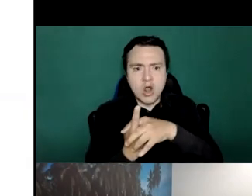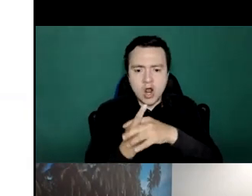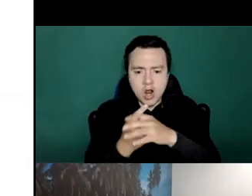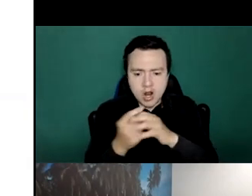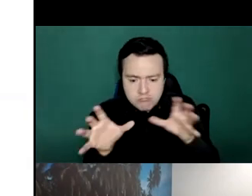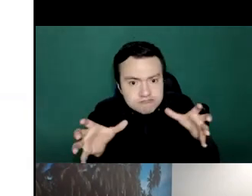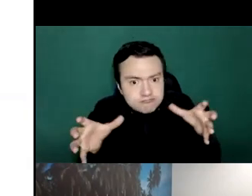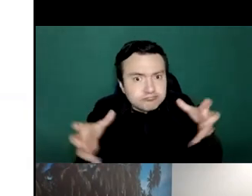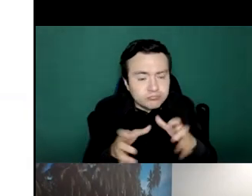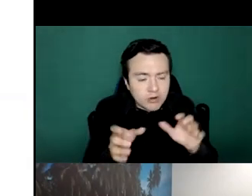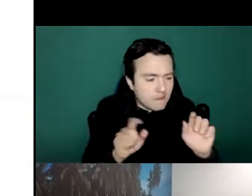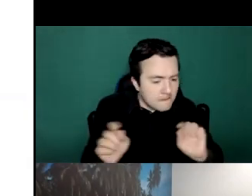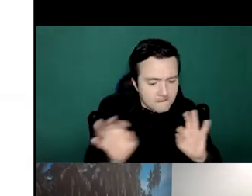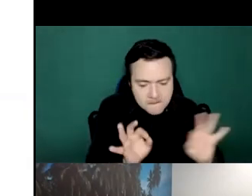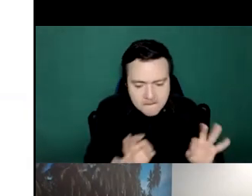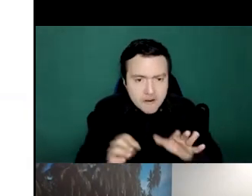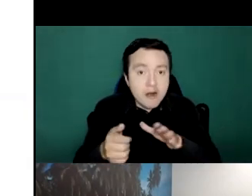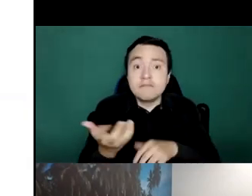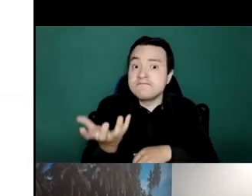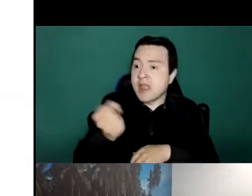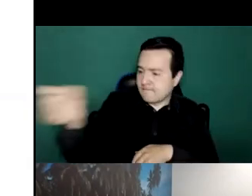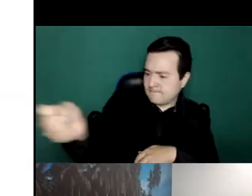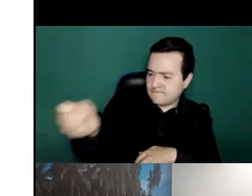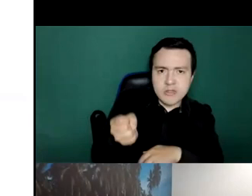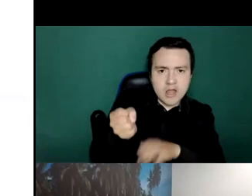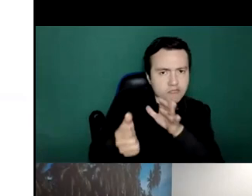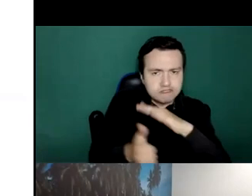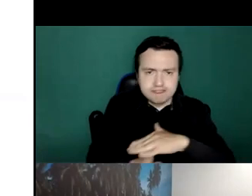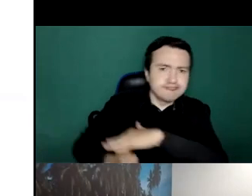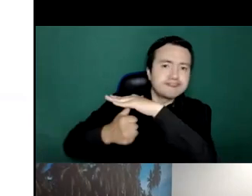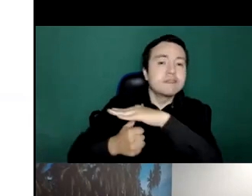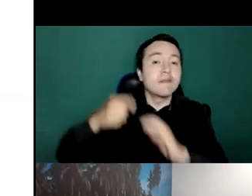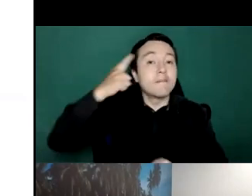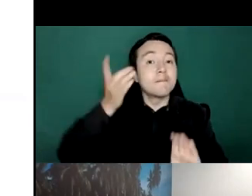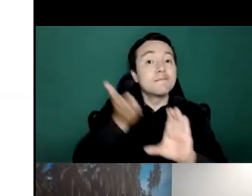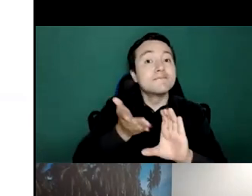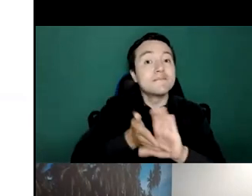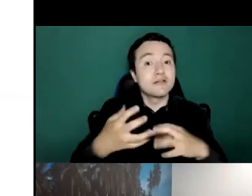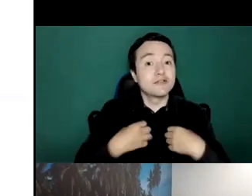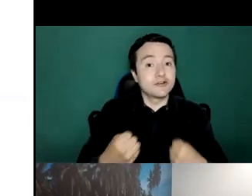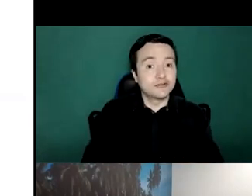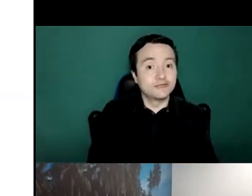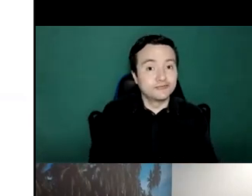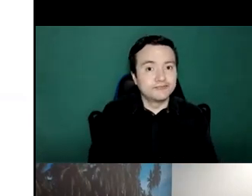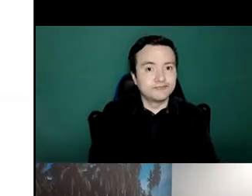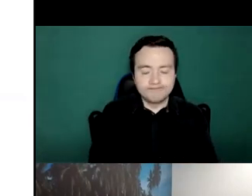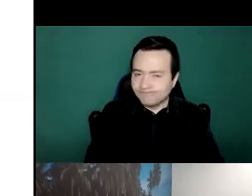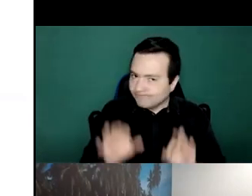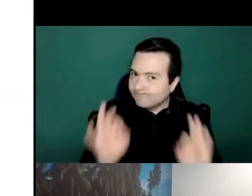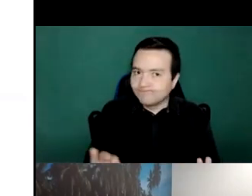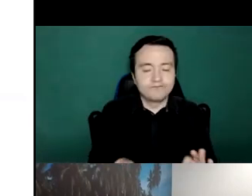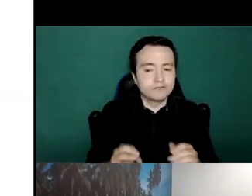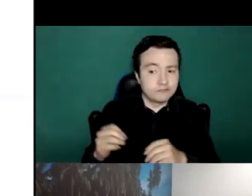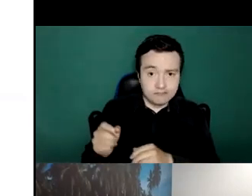mental health emergency mental health offices were set up in those session centers from the outset